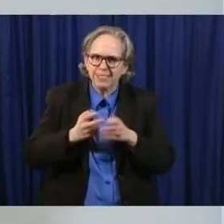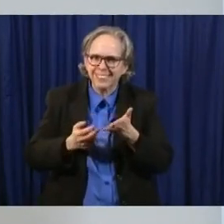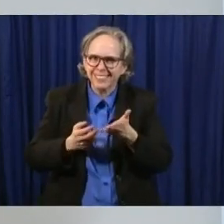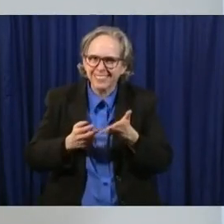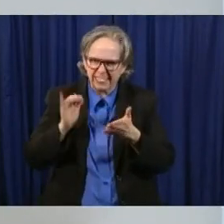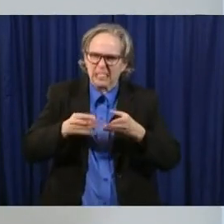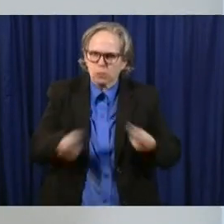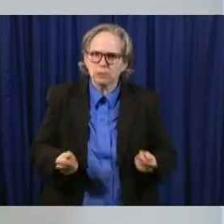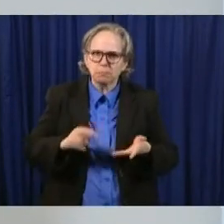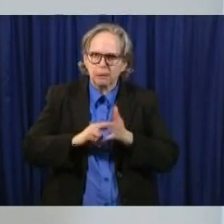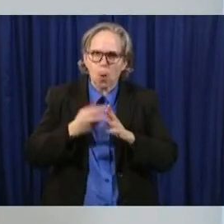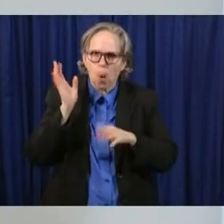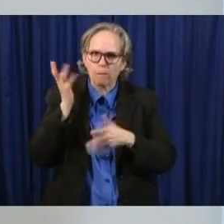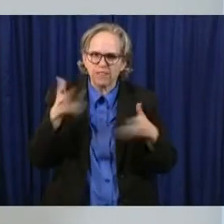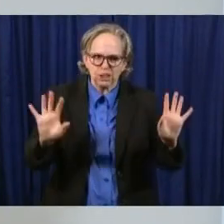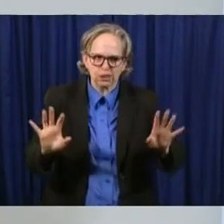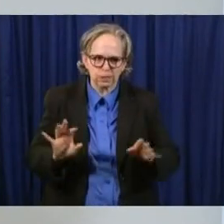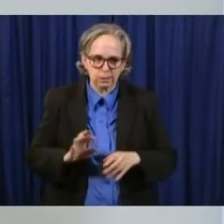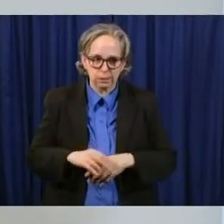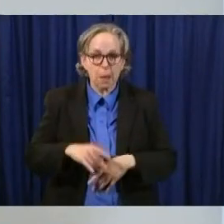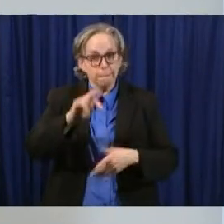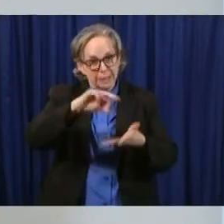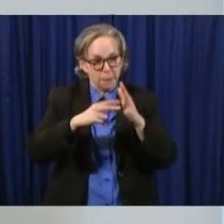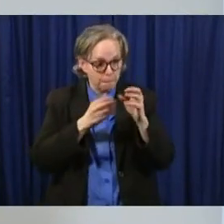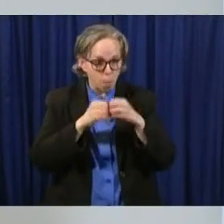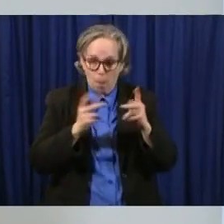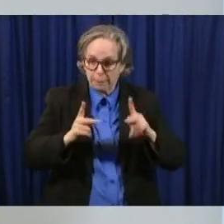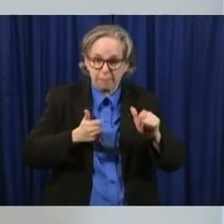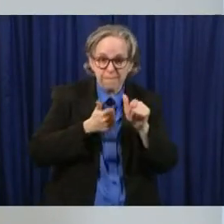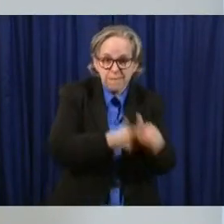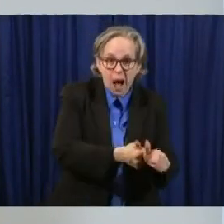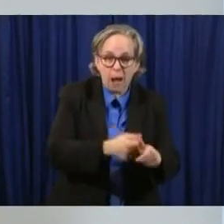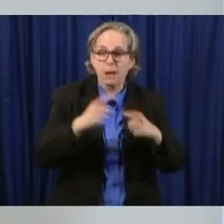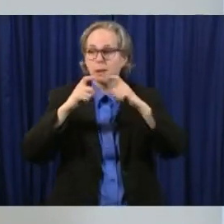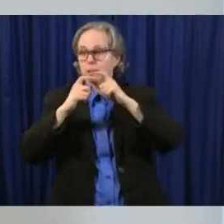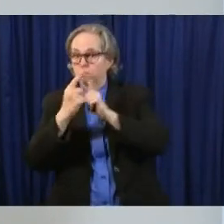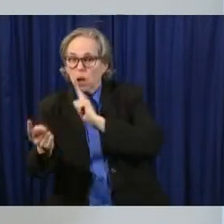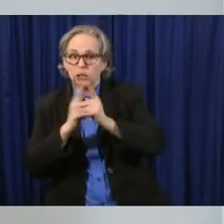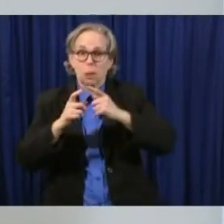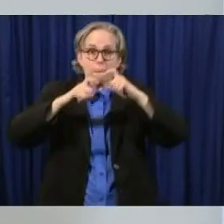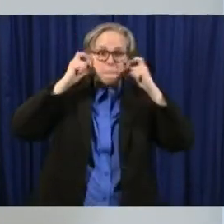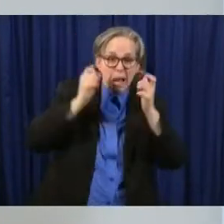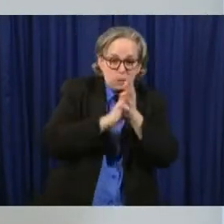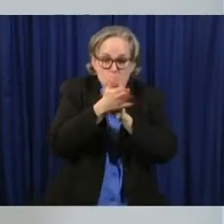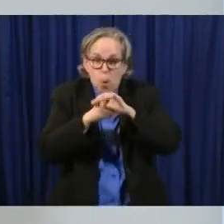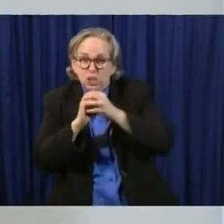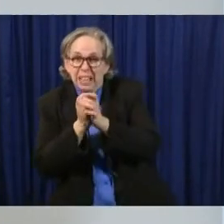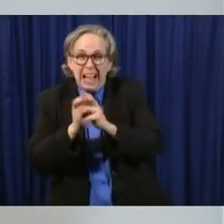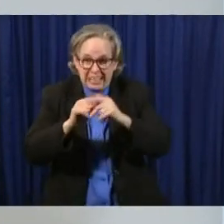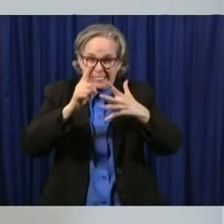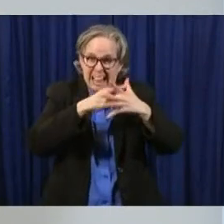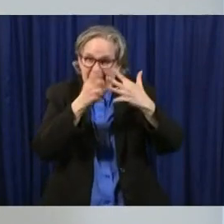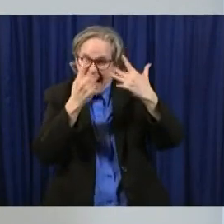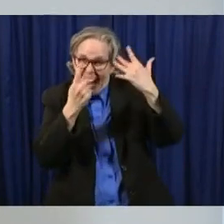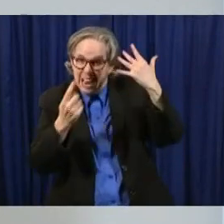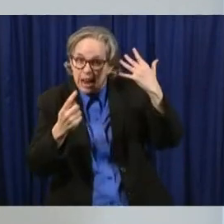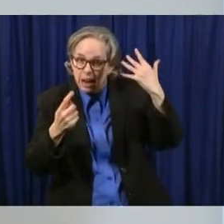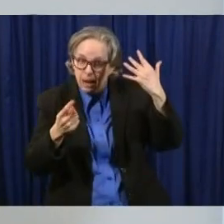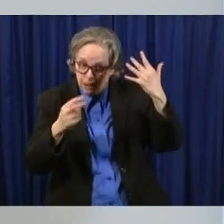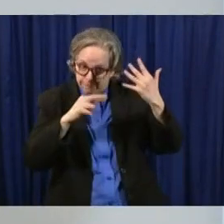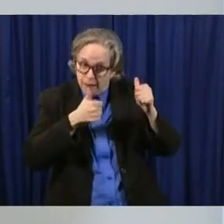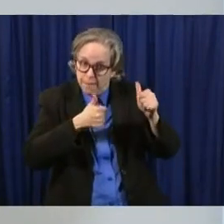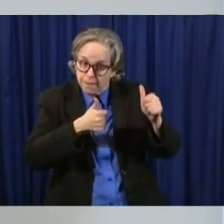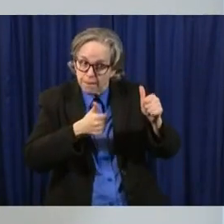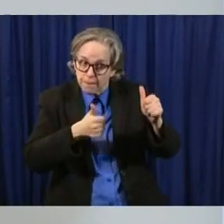we comply the more we socially distance the more we wear masks the more we wash our hands the more that we do this the faster we get through it we get to move on to the next